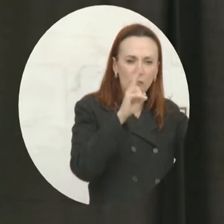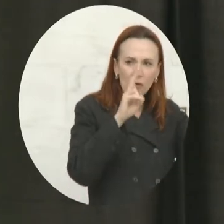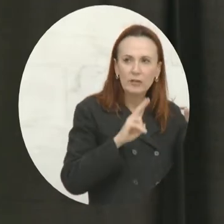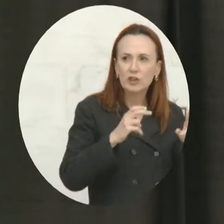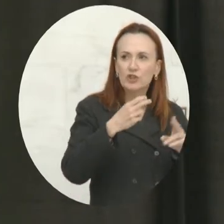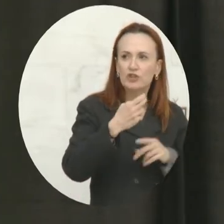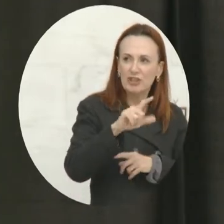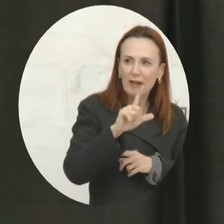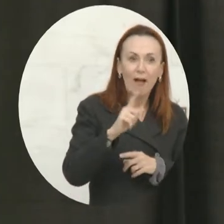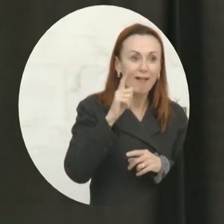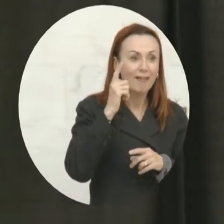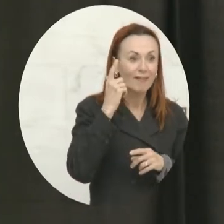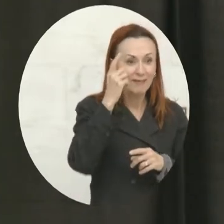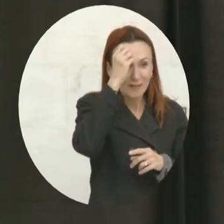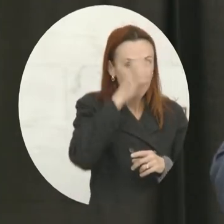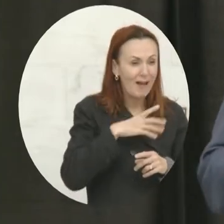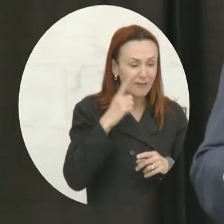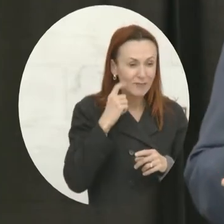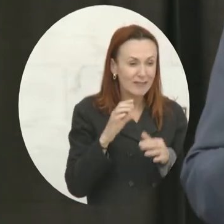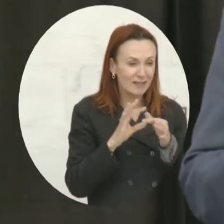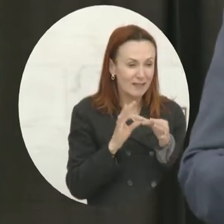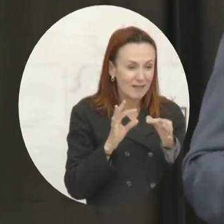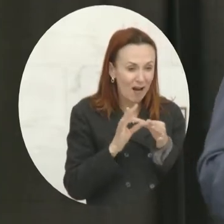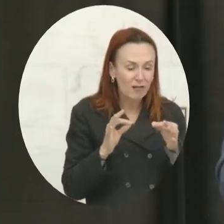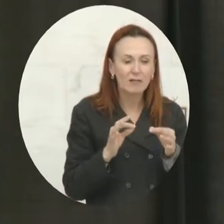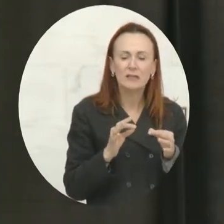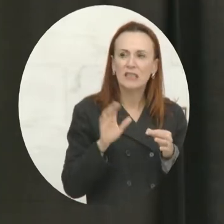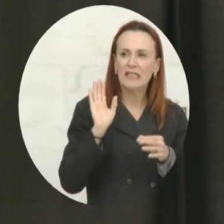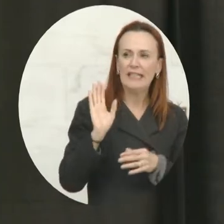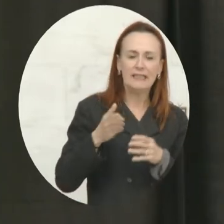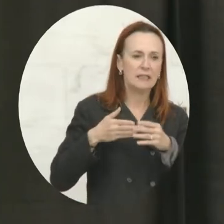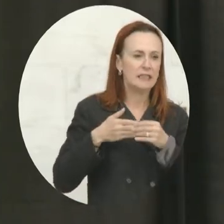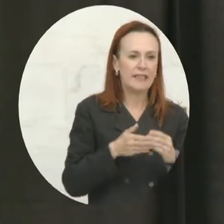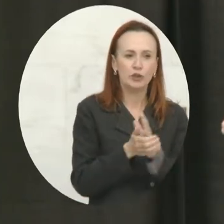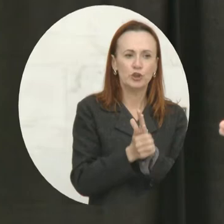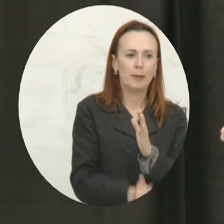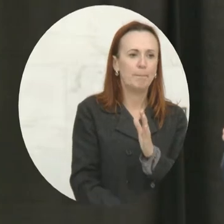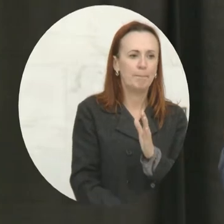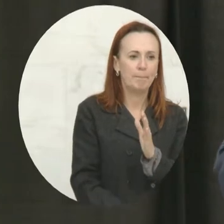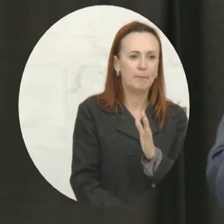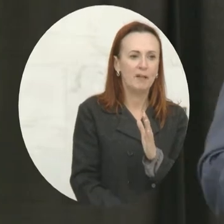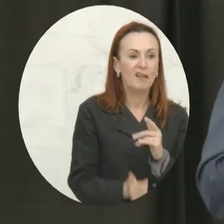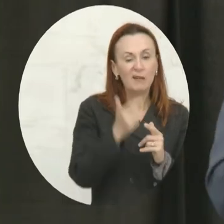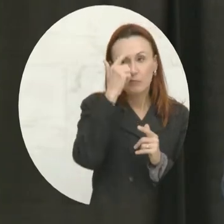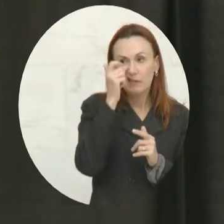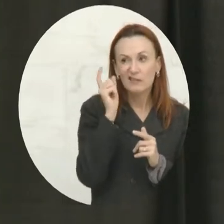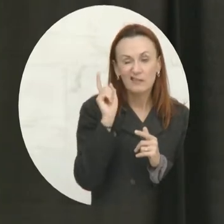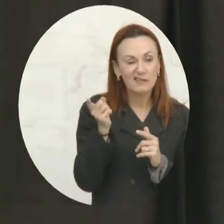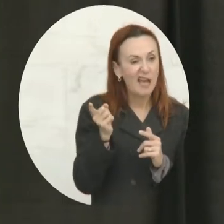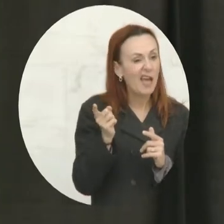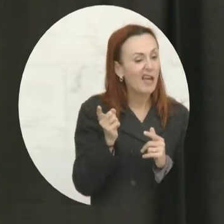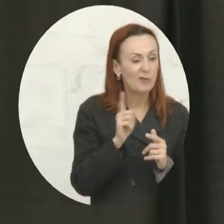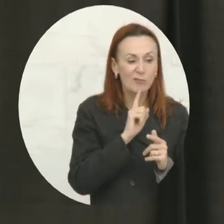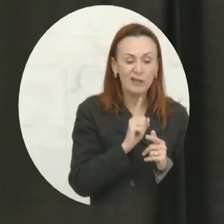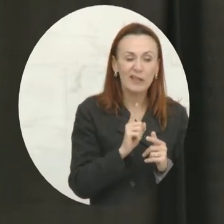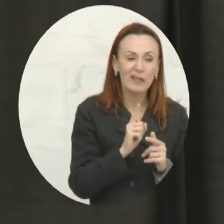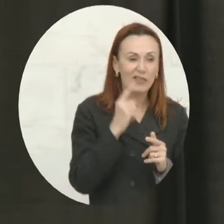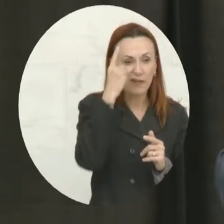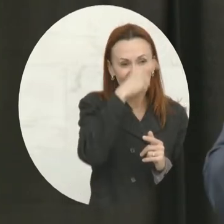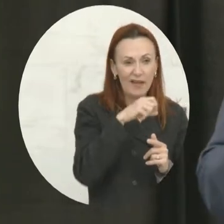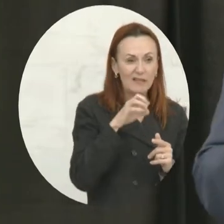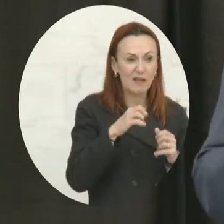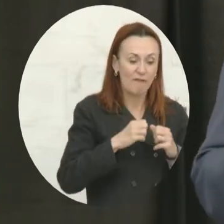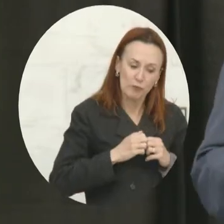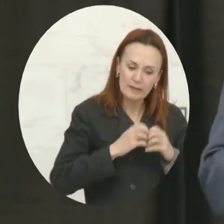leadership and a myriad of other folks, and Felicia Thibaba will be here well, because the bottom line is they're the face of resilience in that neighborhood. We